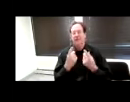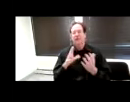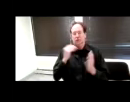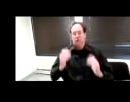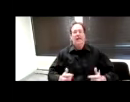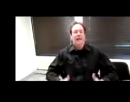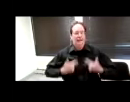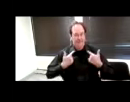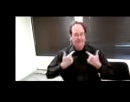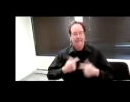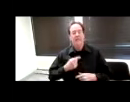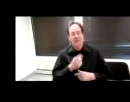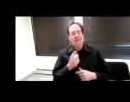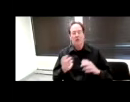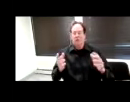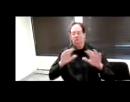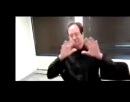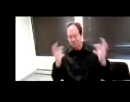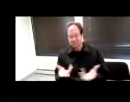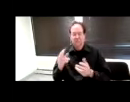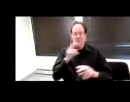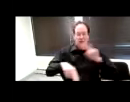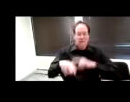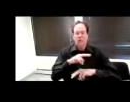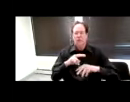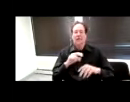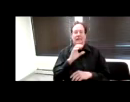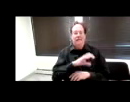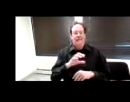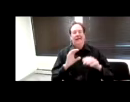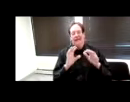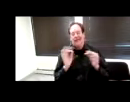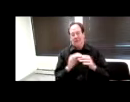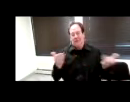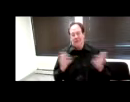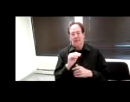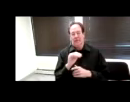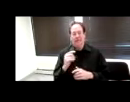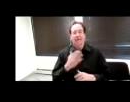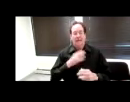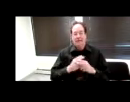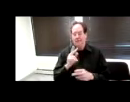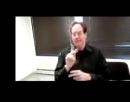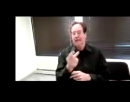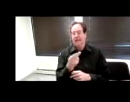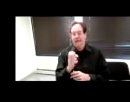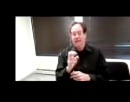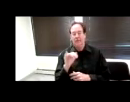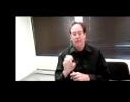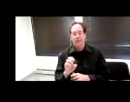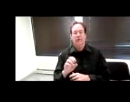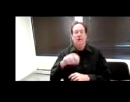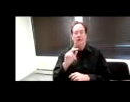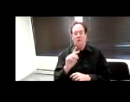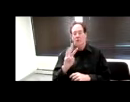She's going to give us an overview of captioning at MIT. My name is Katherine Wall and I'm an accessibility and user